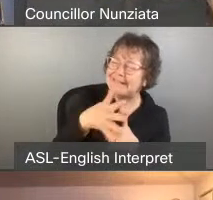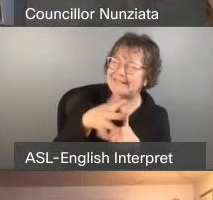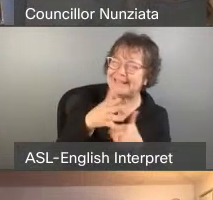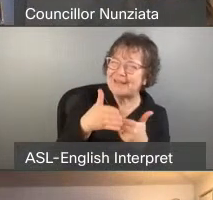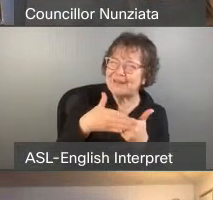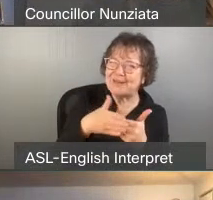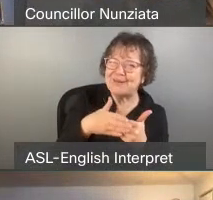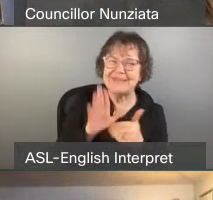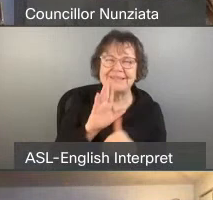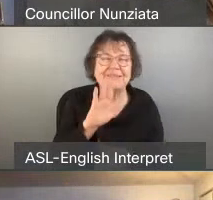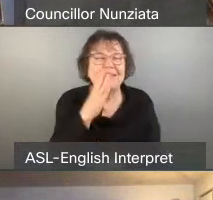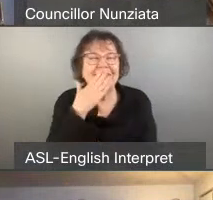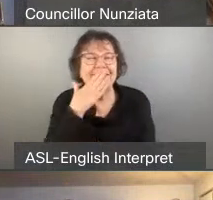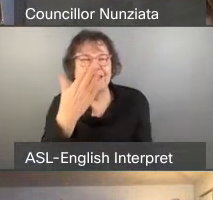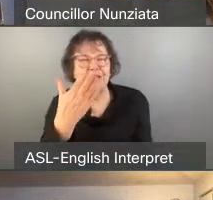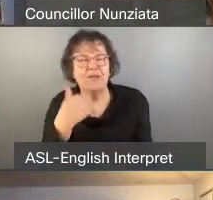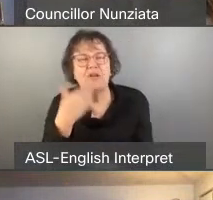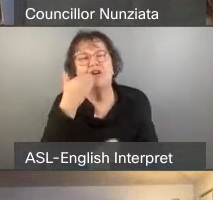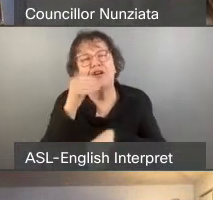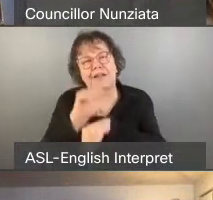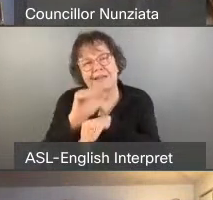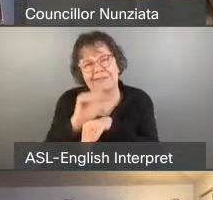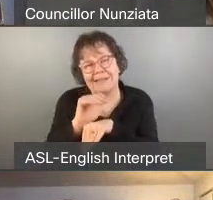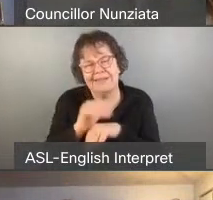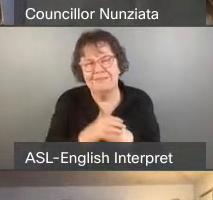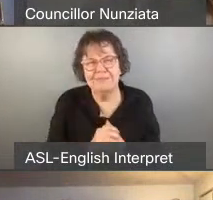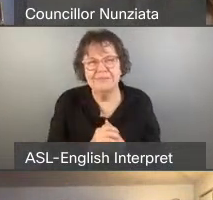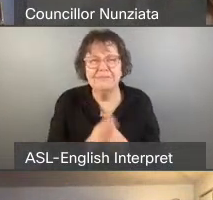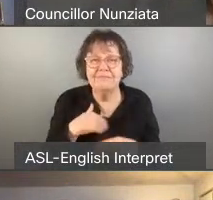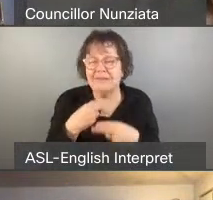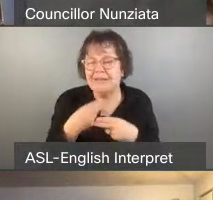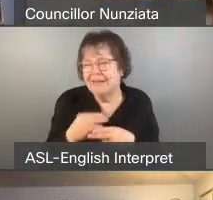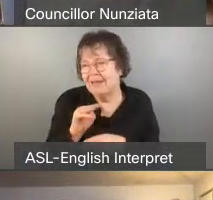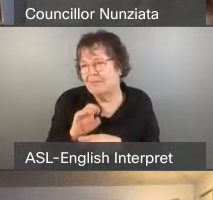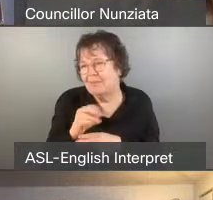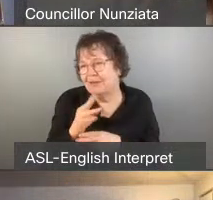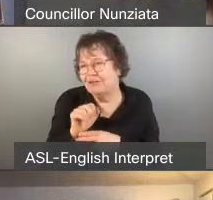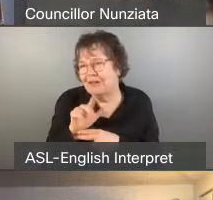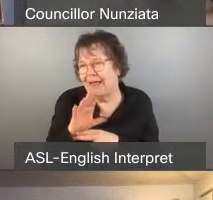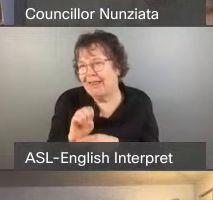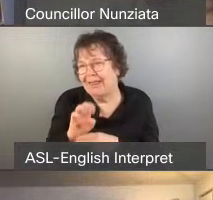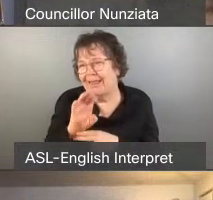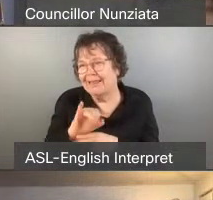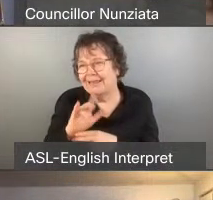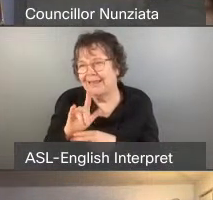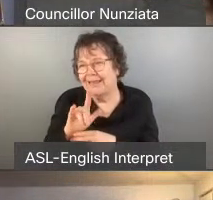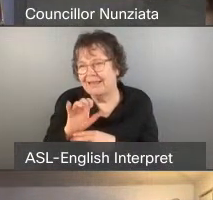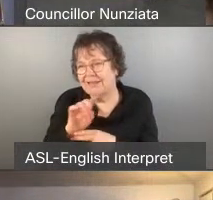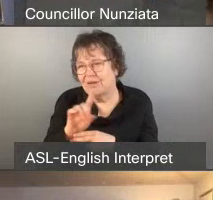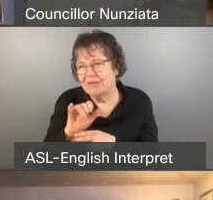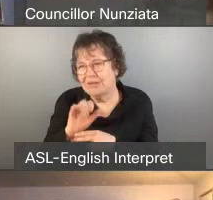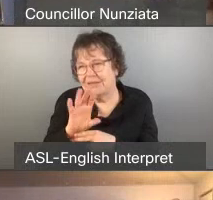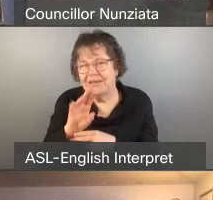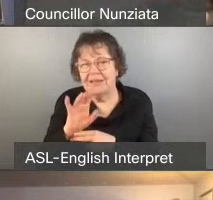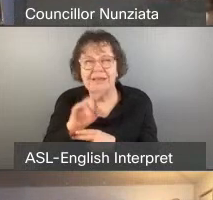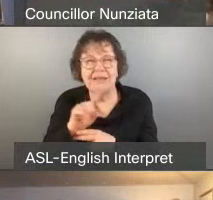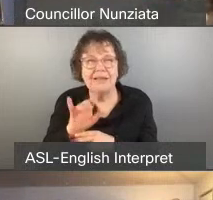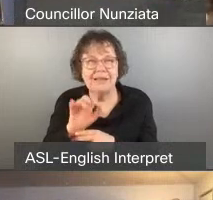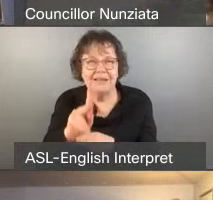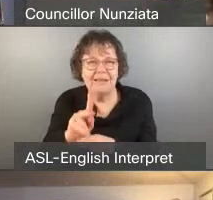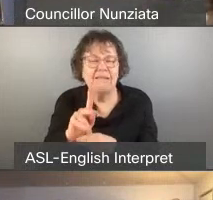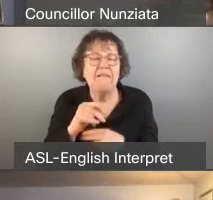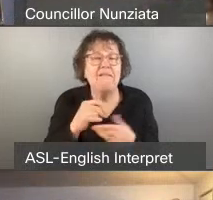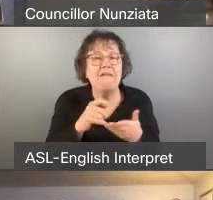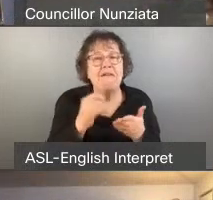Okay, thank you. So, good evening, everybody. My name's Michelle Cilocic. I'm an artist and a cultural worker in the City of